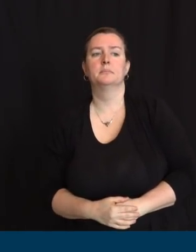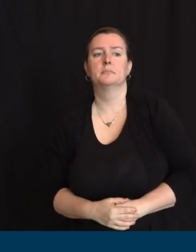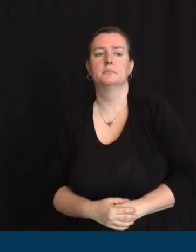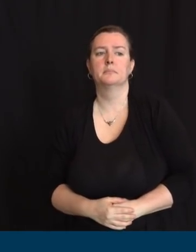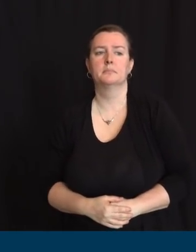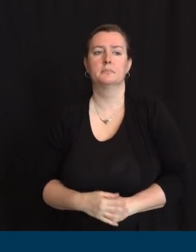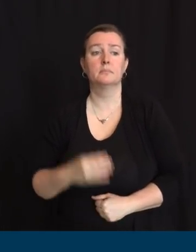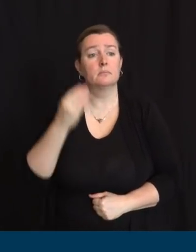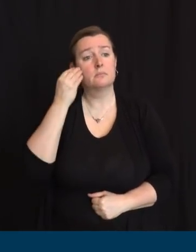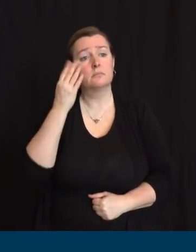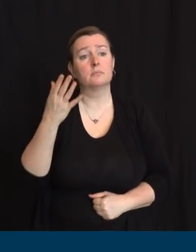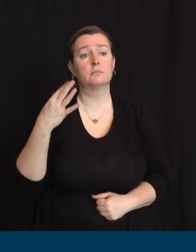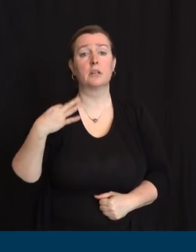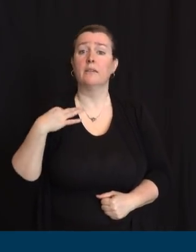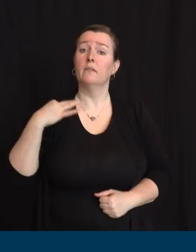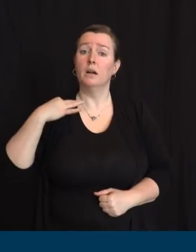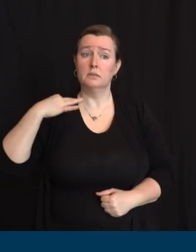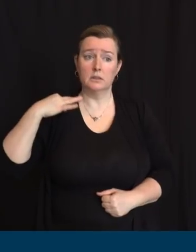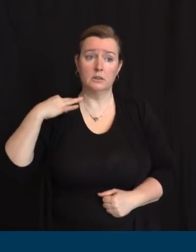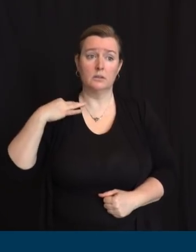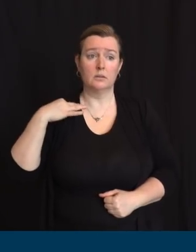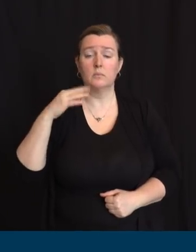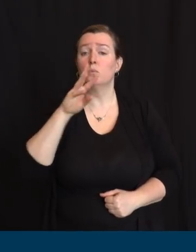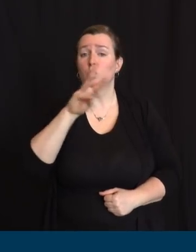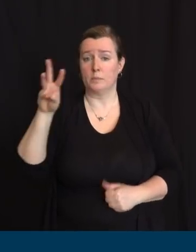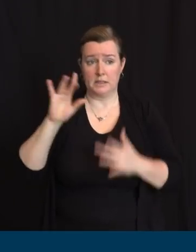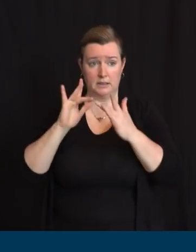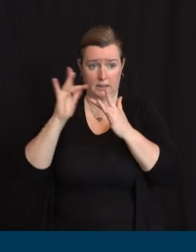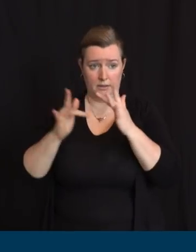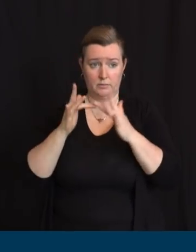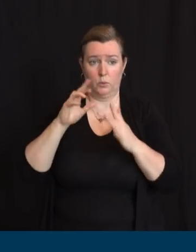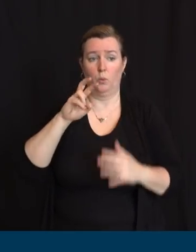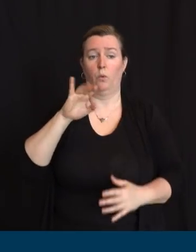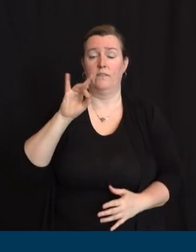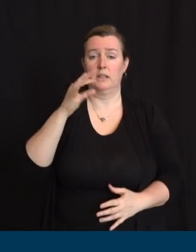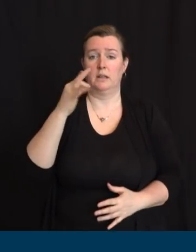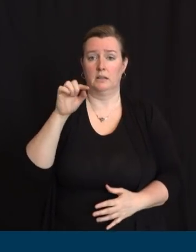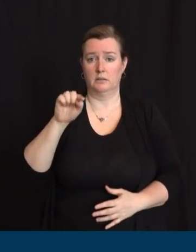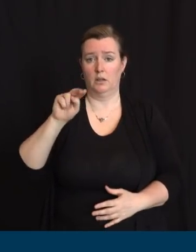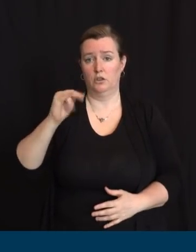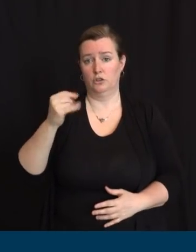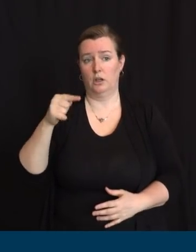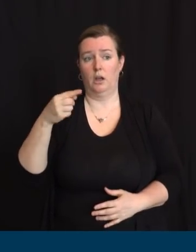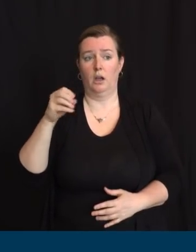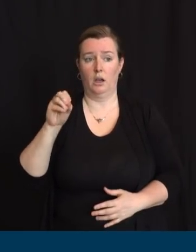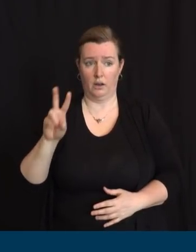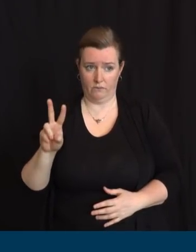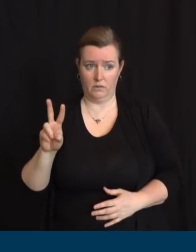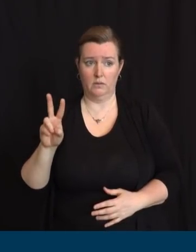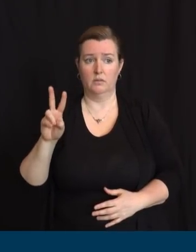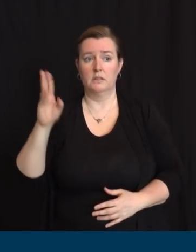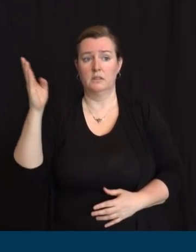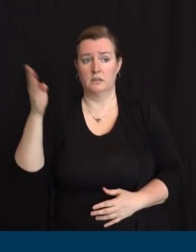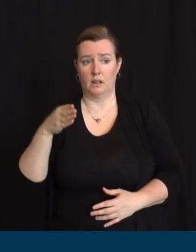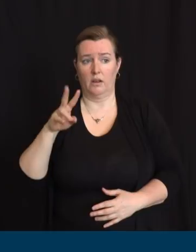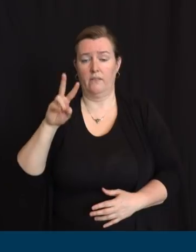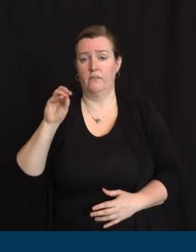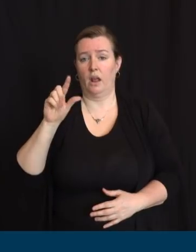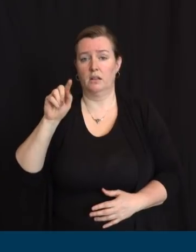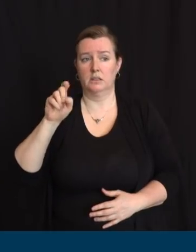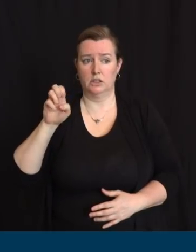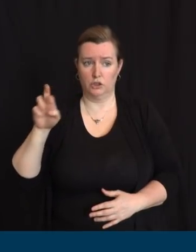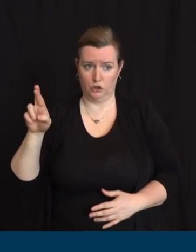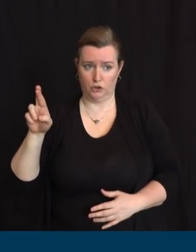has been updated to accept responses for those of you who have prior experience as an emergency medical responder